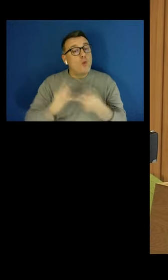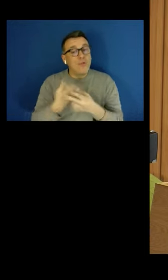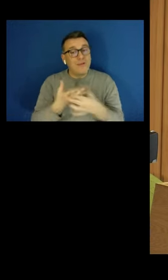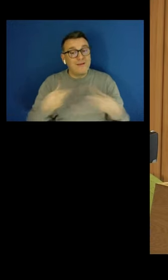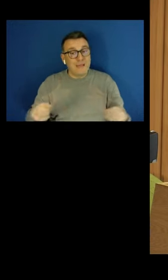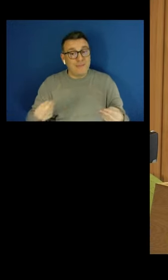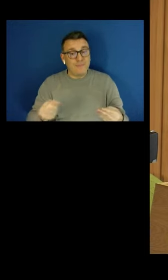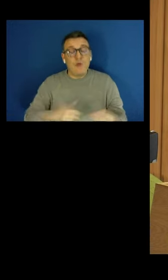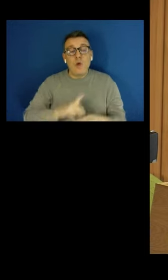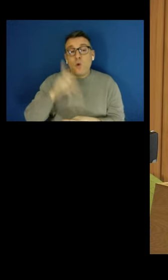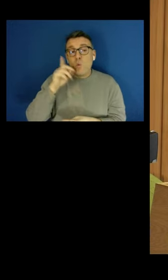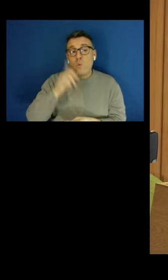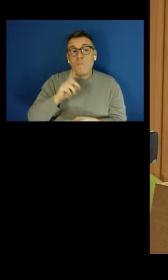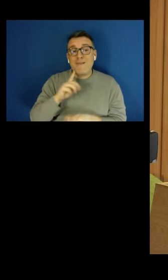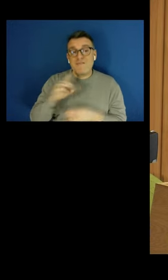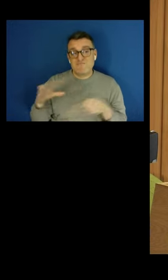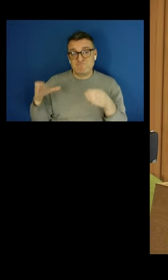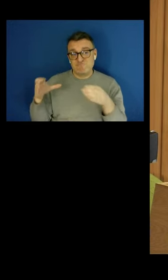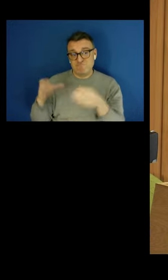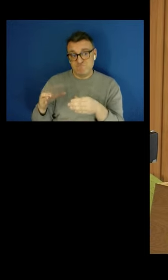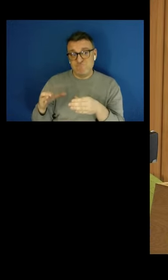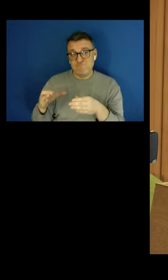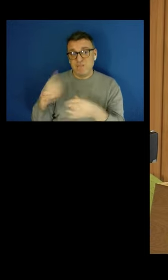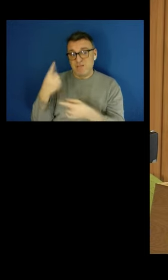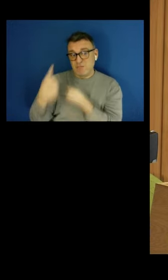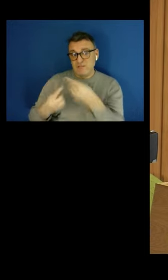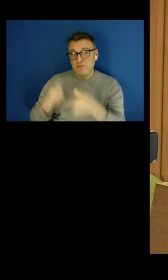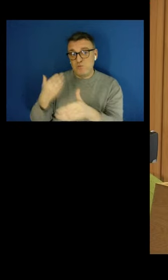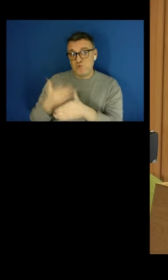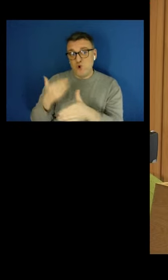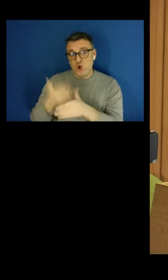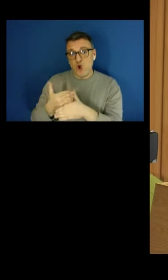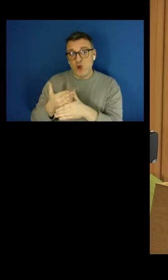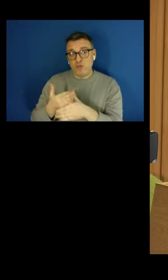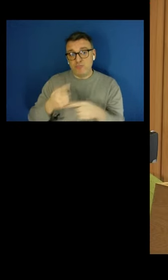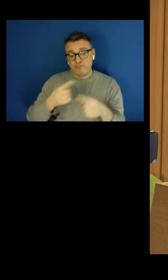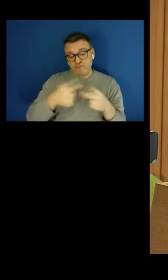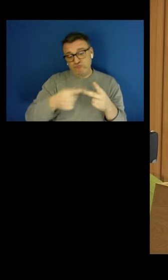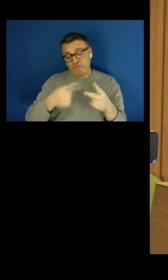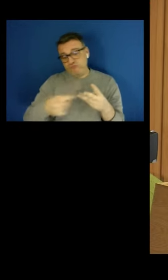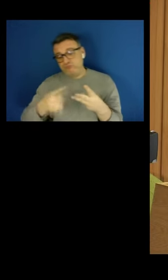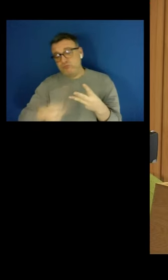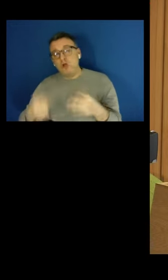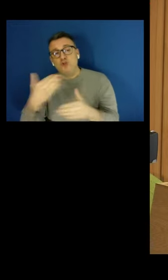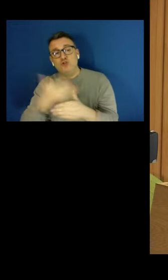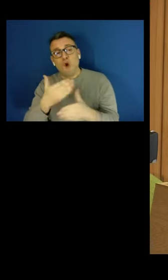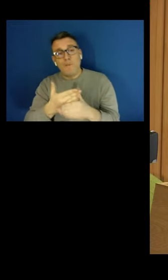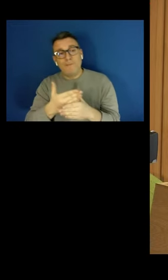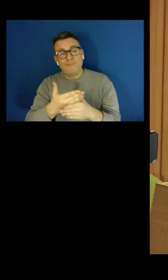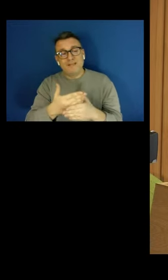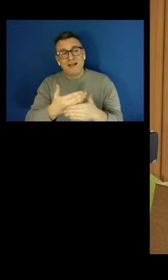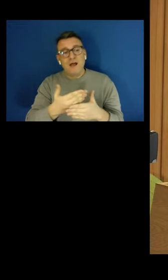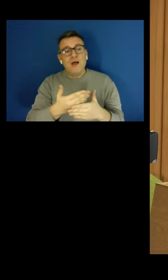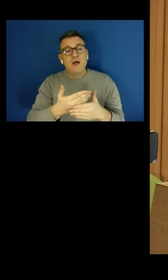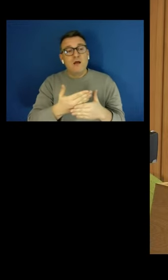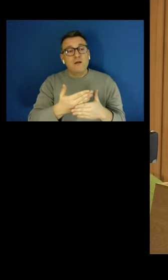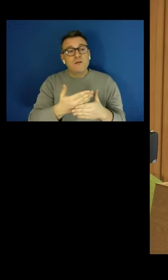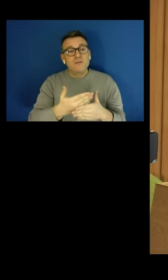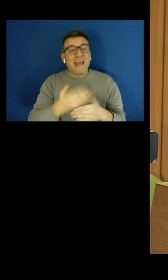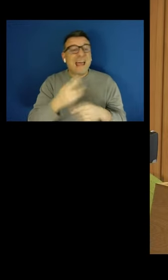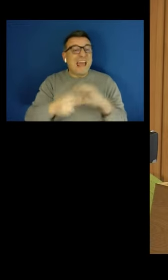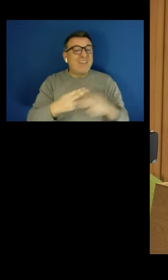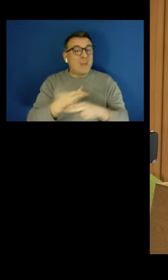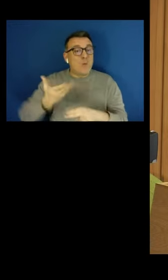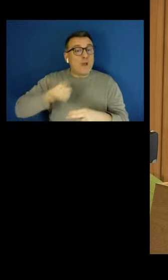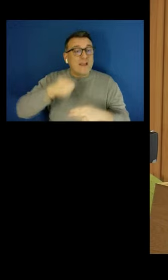jobs and earn less than £10,000 a year in each of those several jobs, even though,